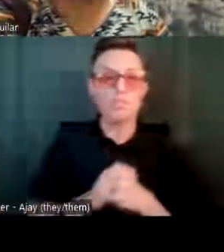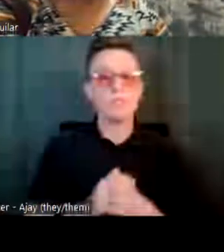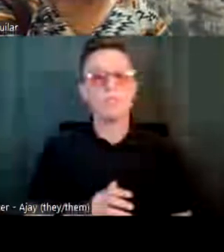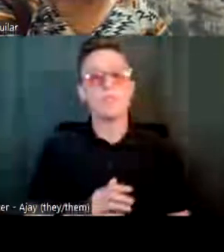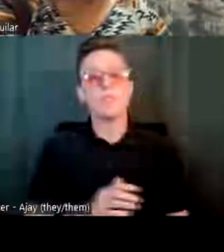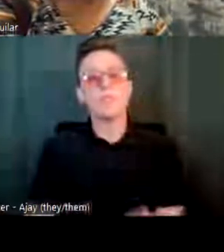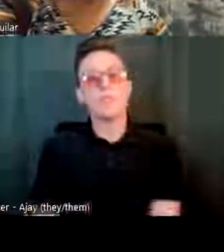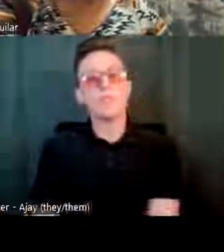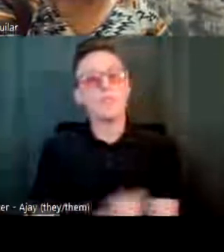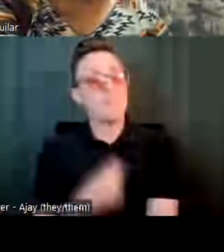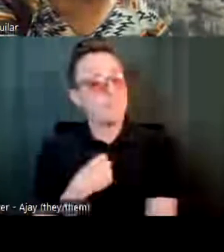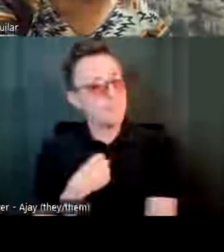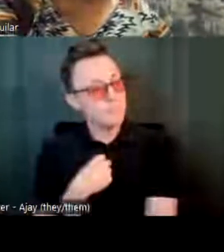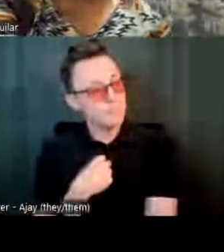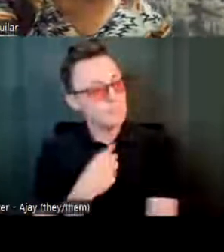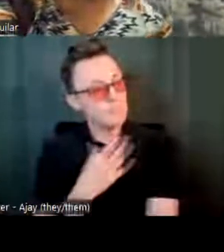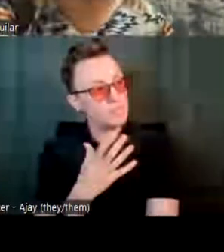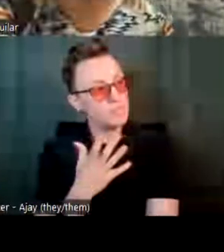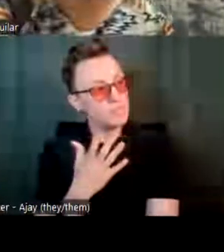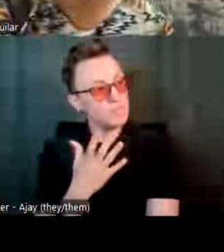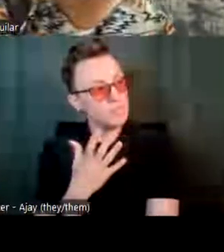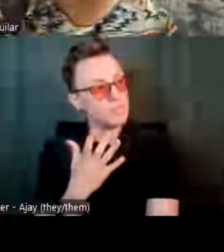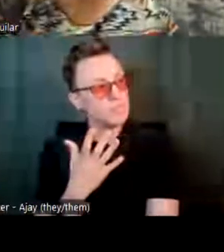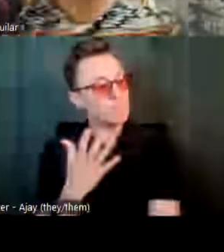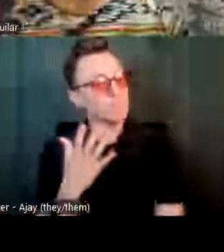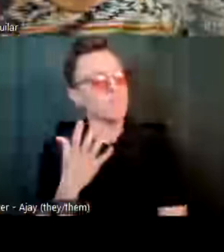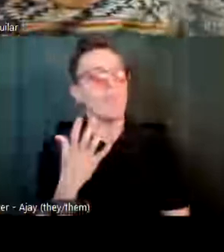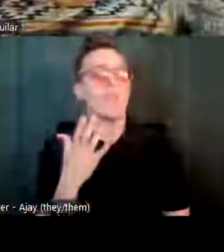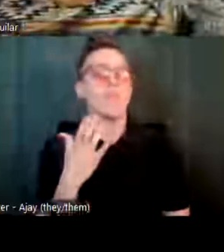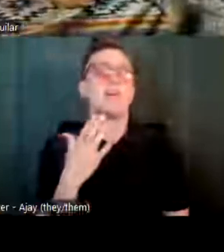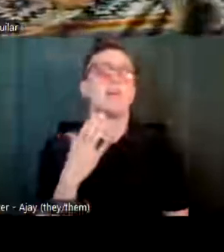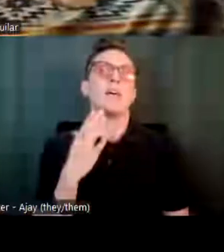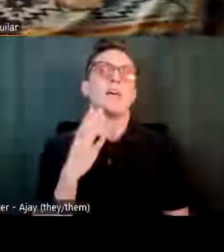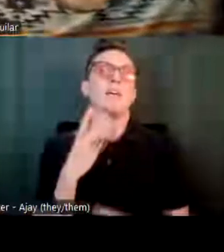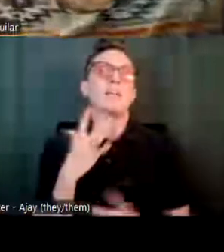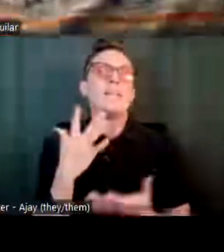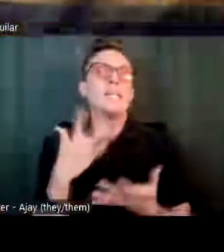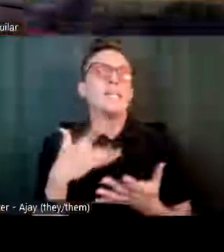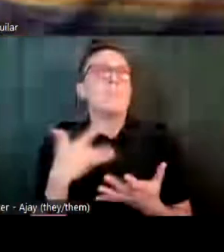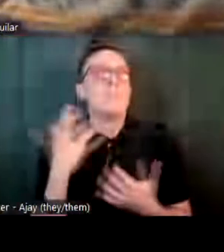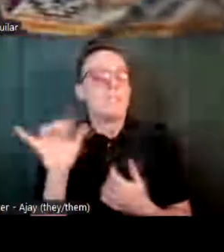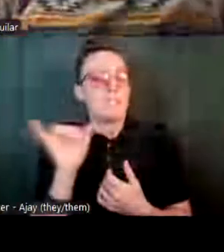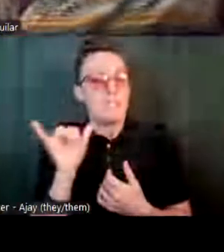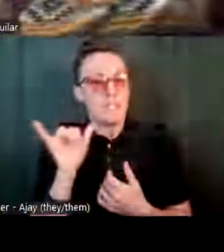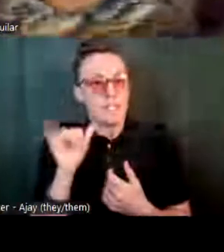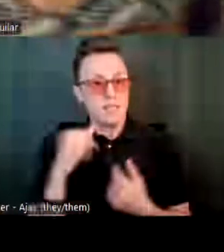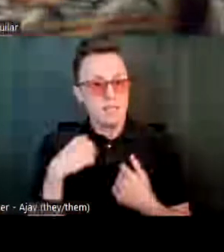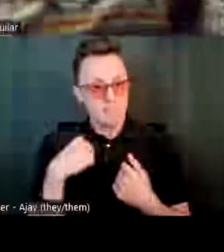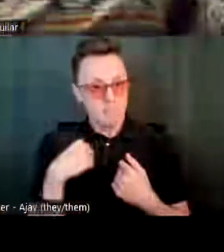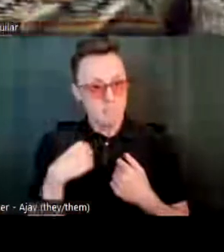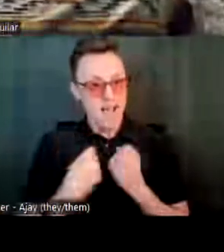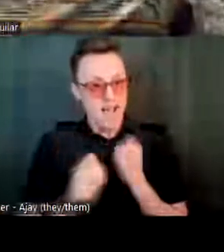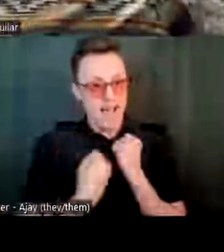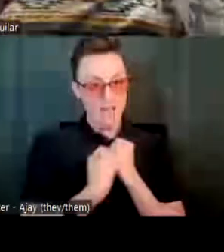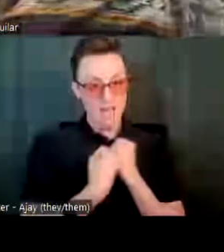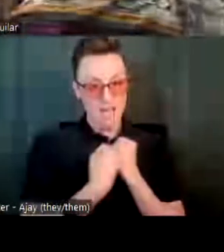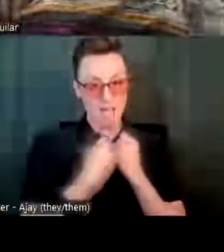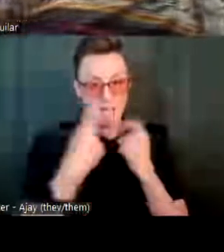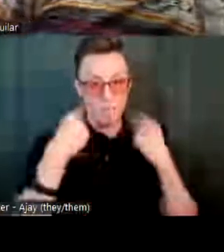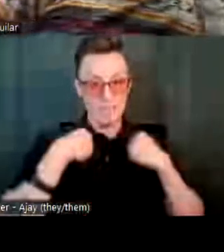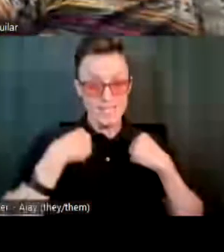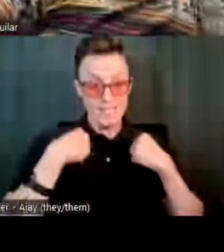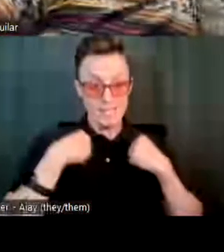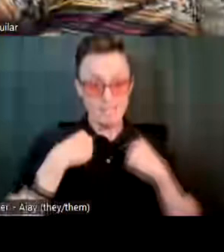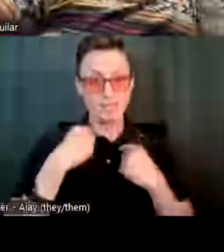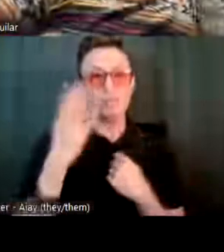I would say that I advocated for myself because of that support that